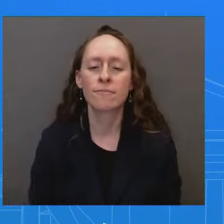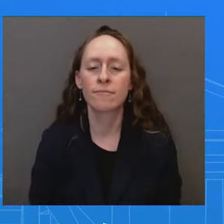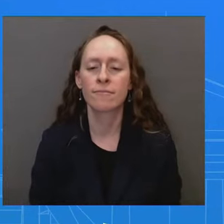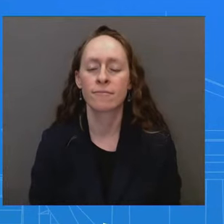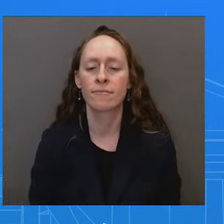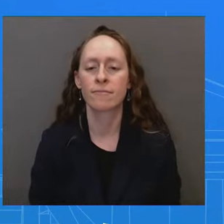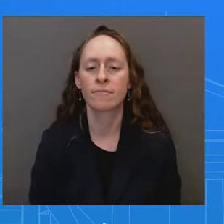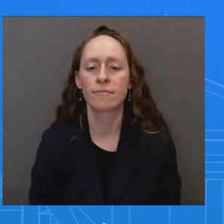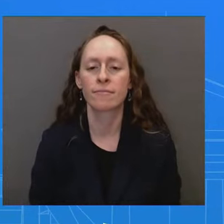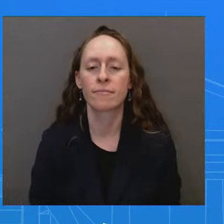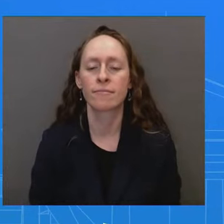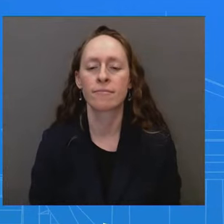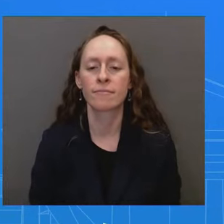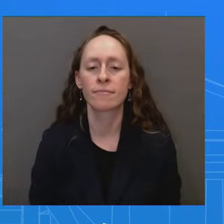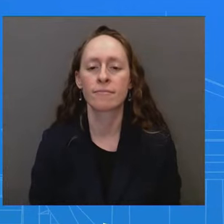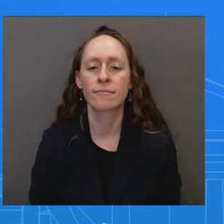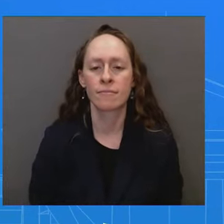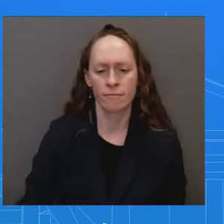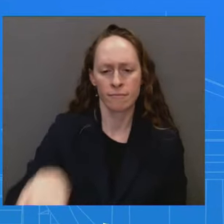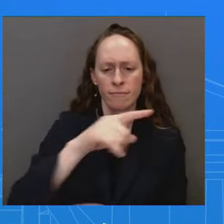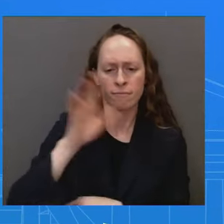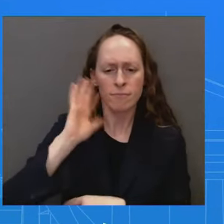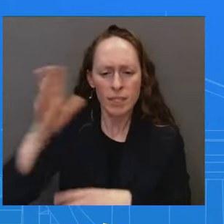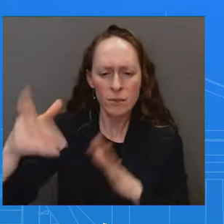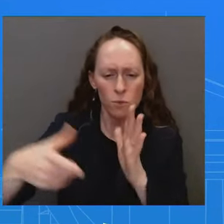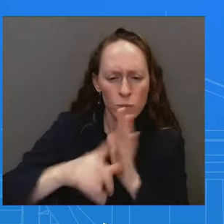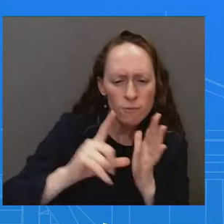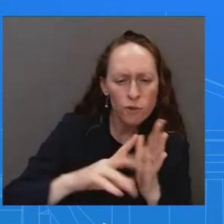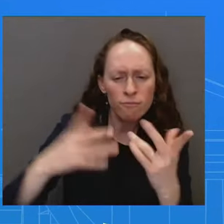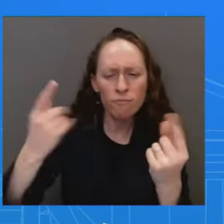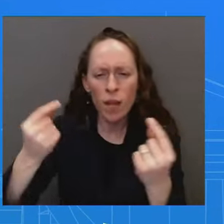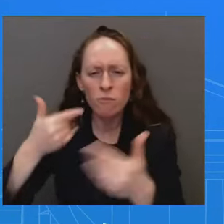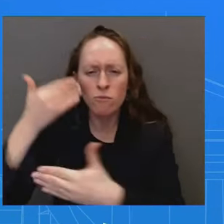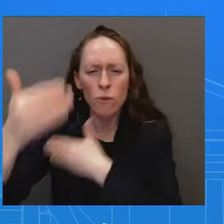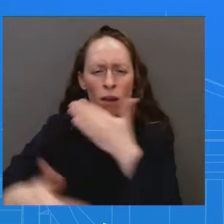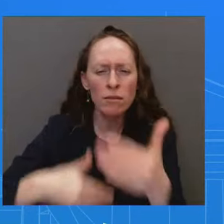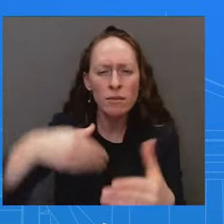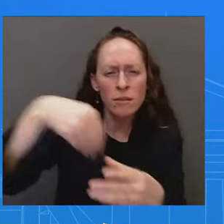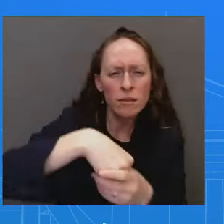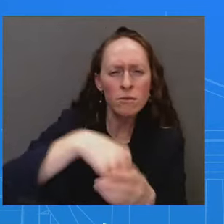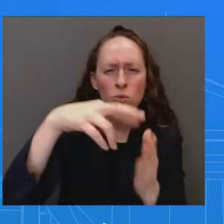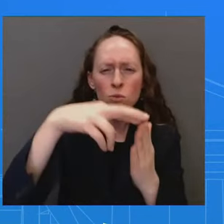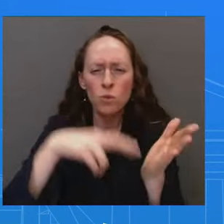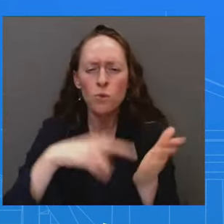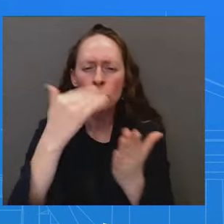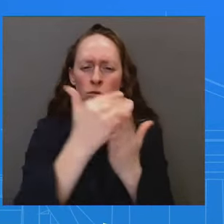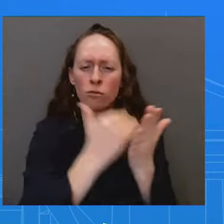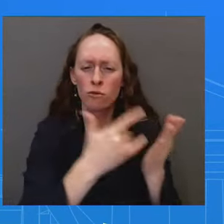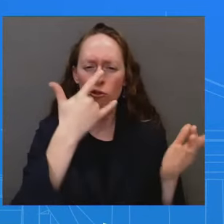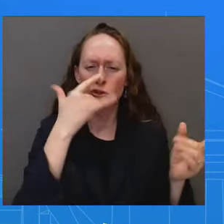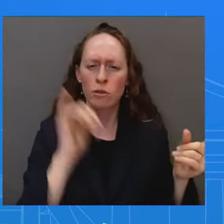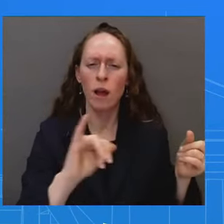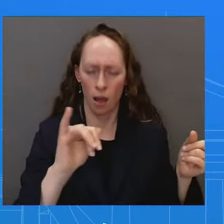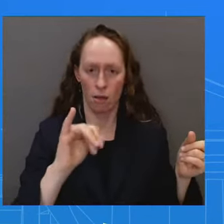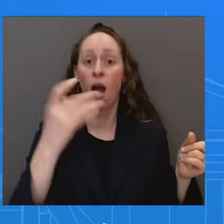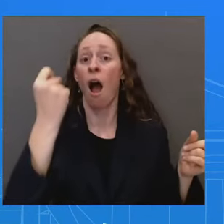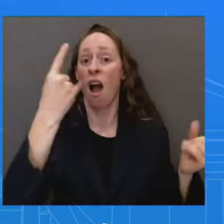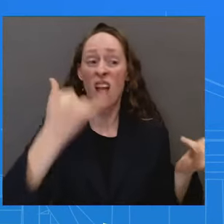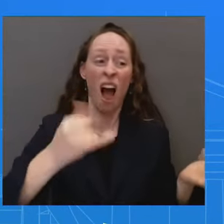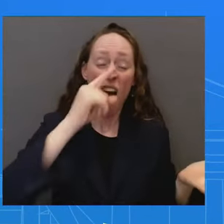and that is something, obviously, we welcome, a 30-day review, and that's what we want to see, and we'll get a sense of